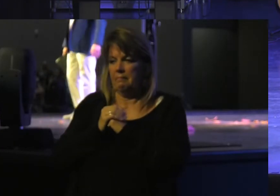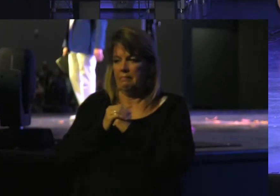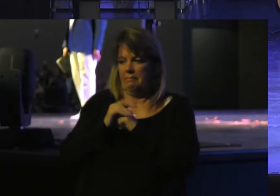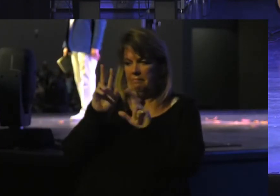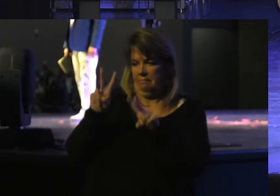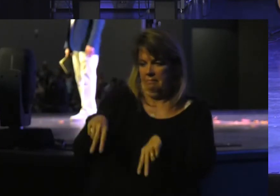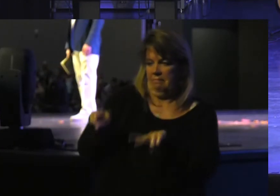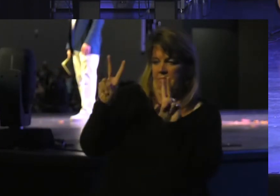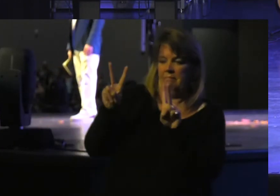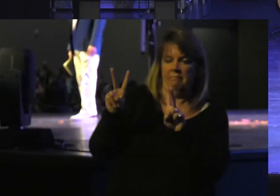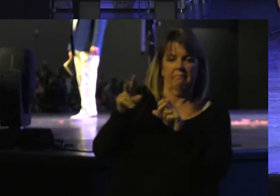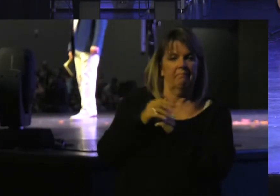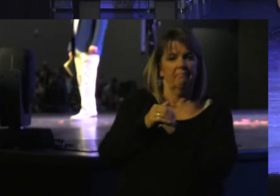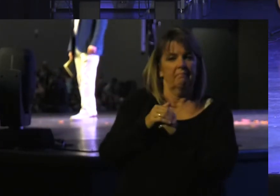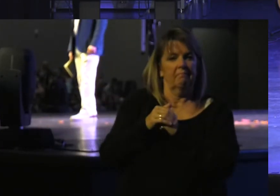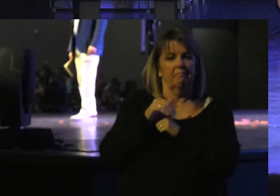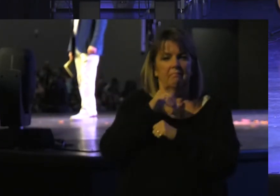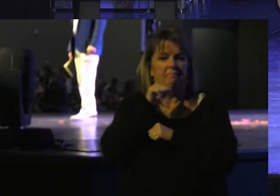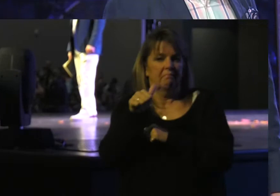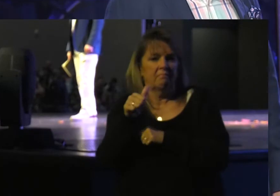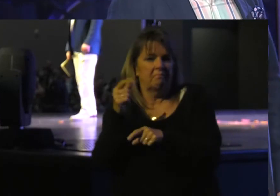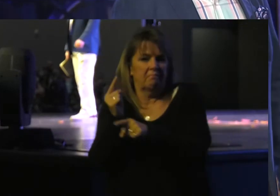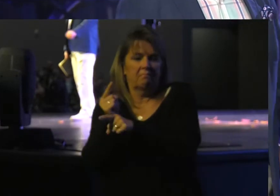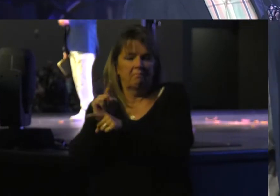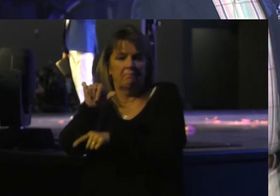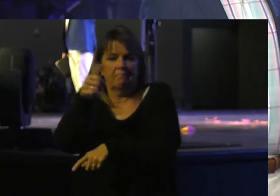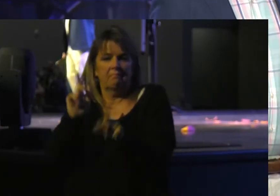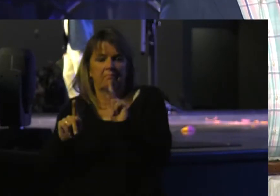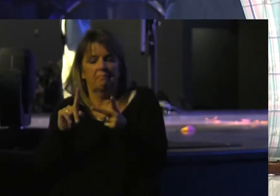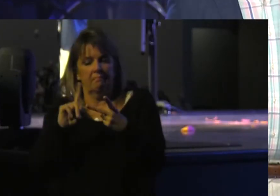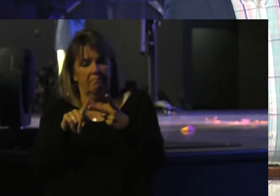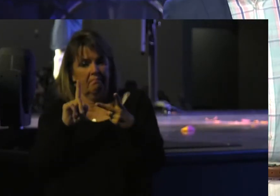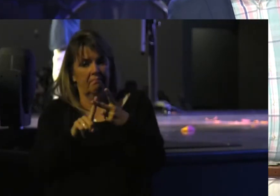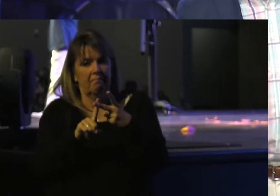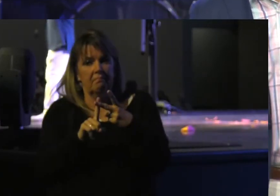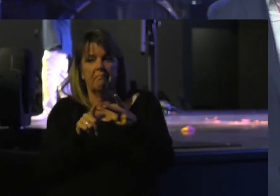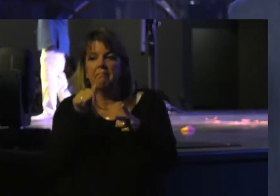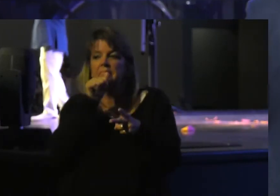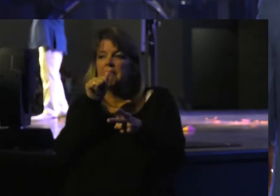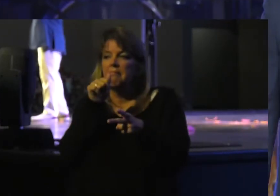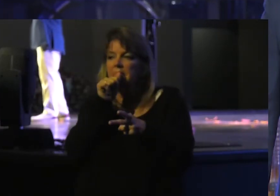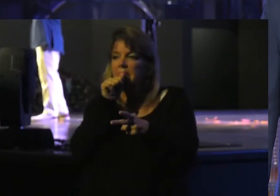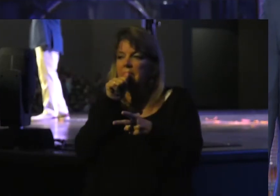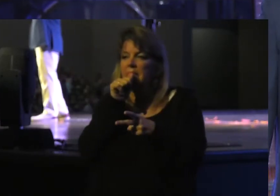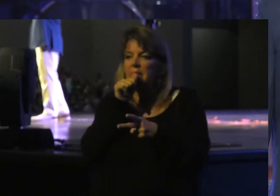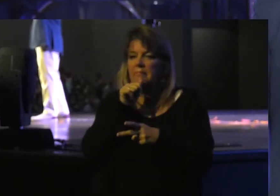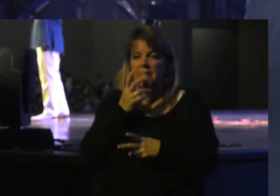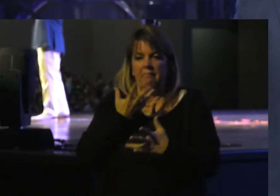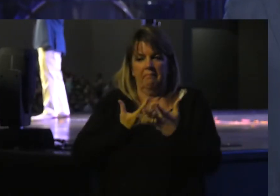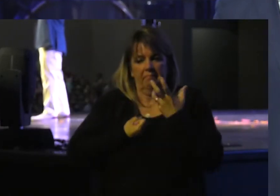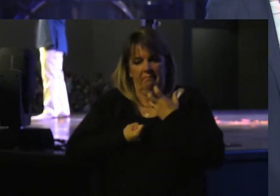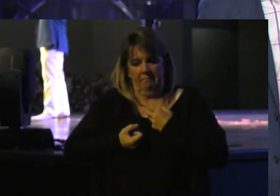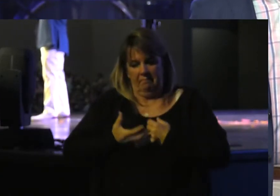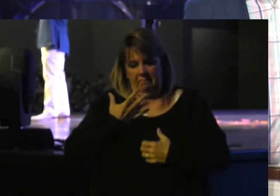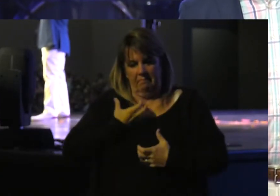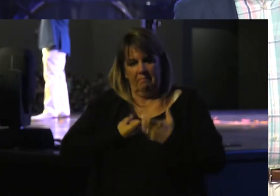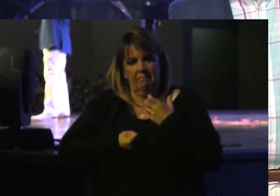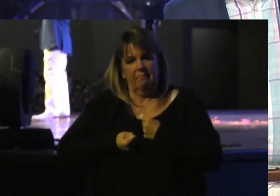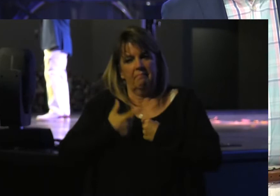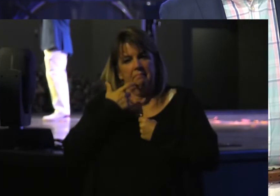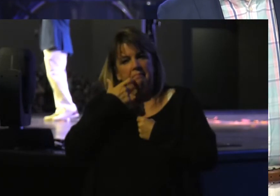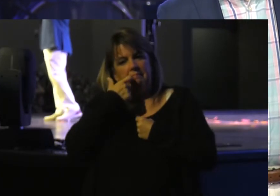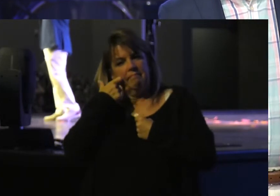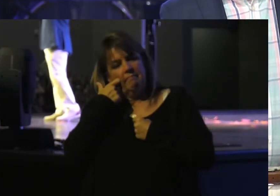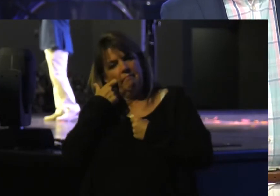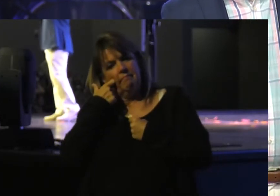Position With you At work Whether it Be to Secretly Harbor An addiction To pornography That